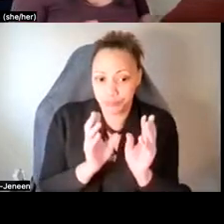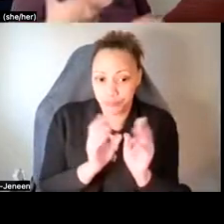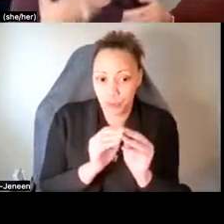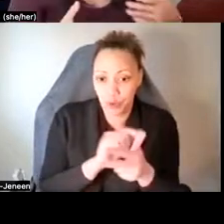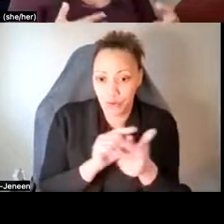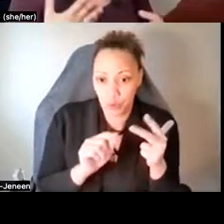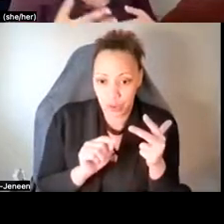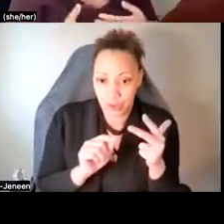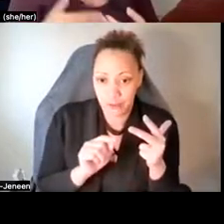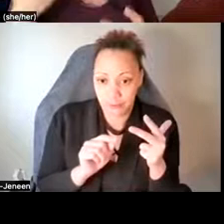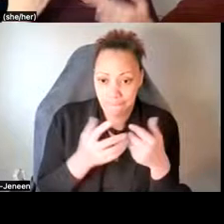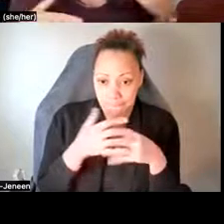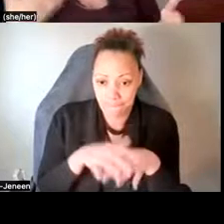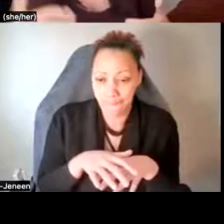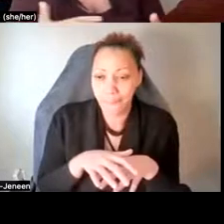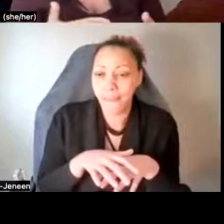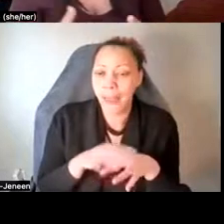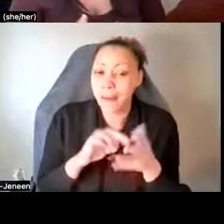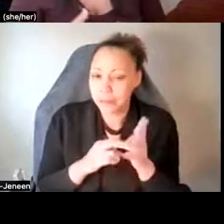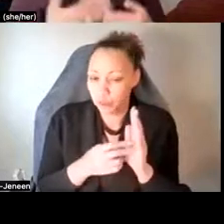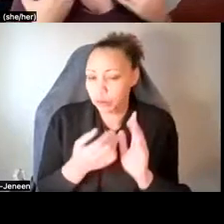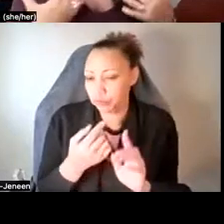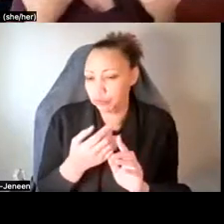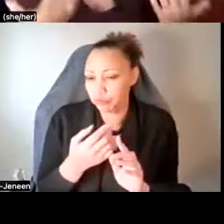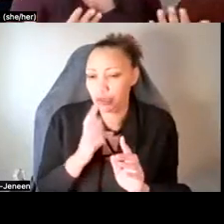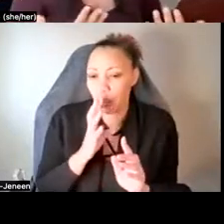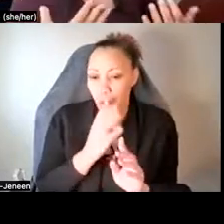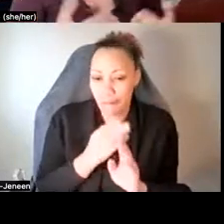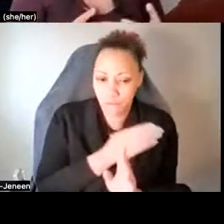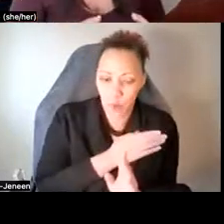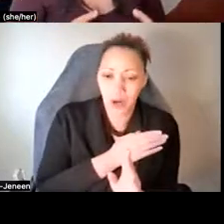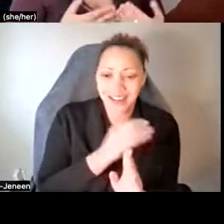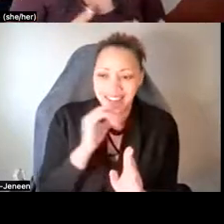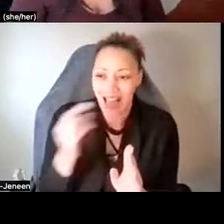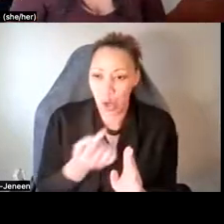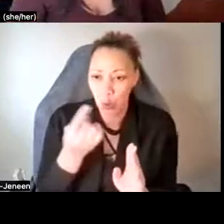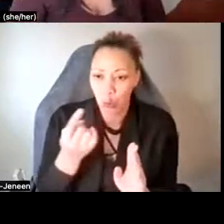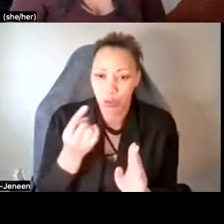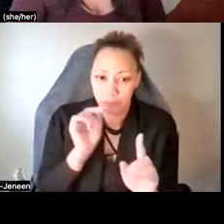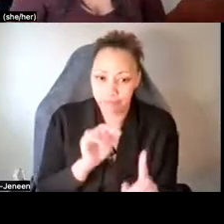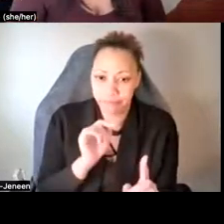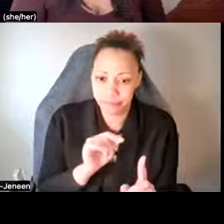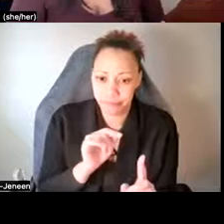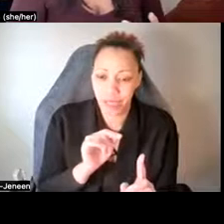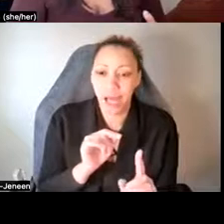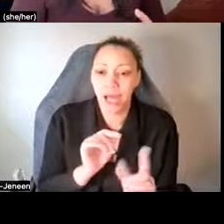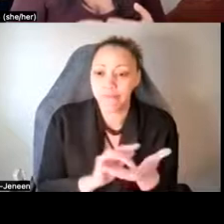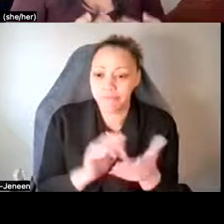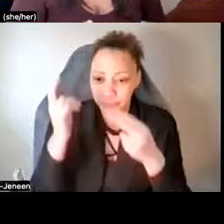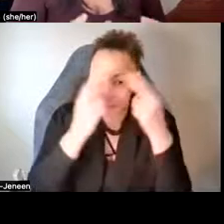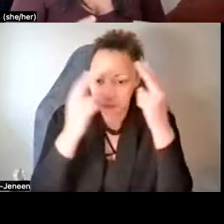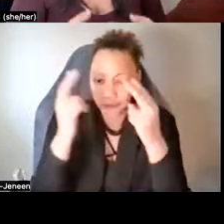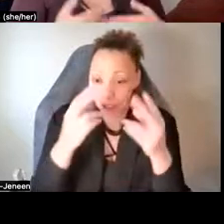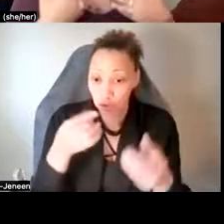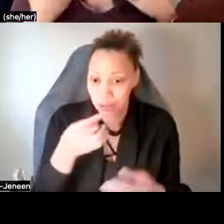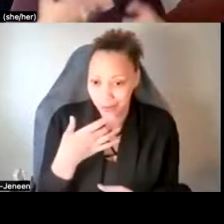And then the integration sessions, this is what I was talking about before. Or, you know, it's, it's not just about the substance that you're taking, which is going to